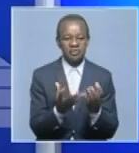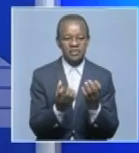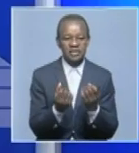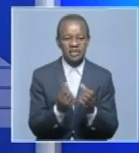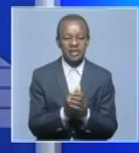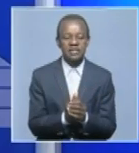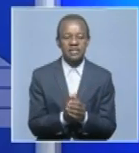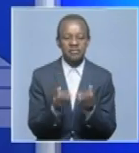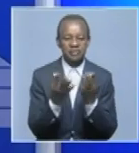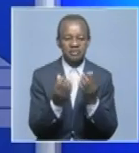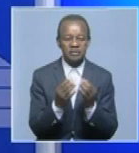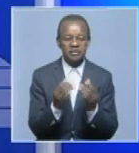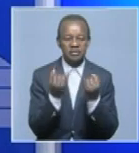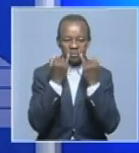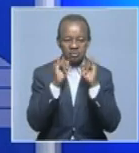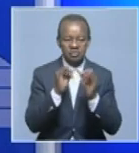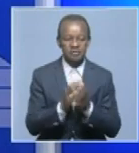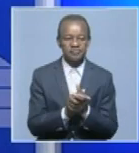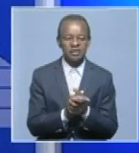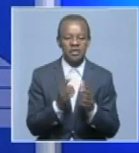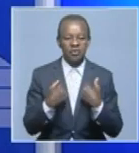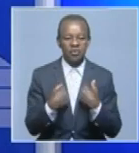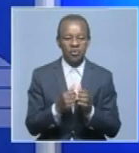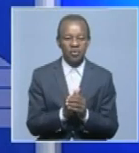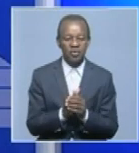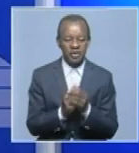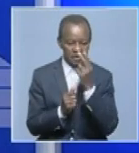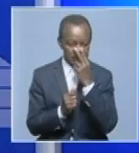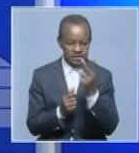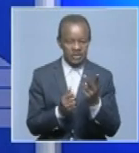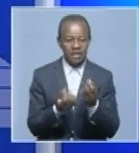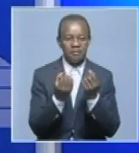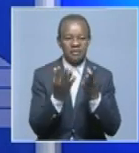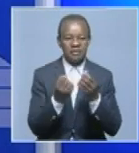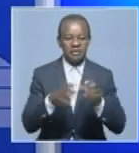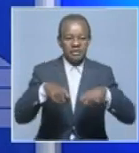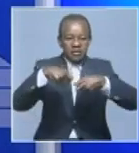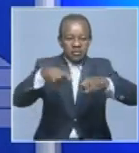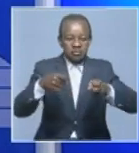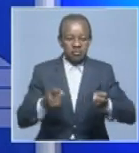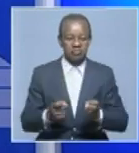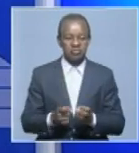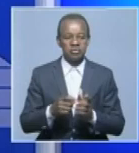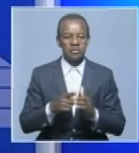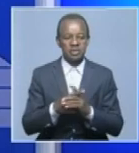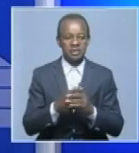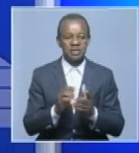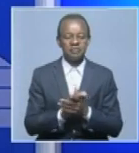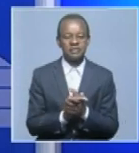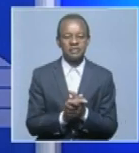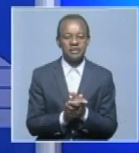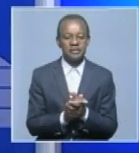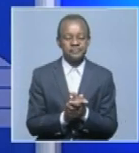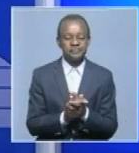we have seen men's conferences being hosted. What, in your opinion, do you think the impact will be